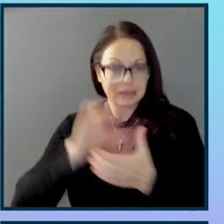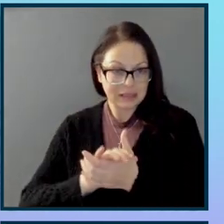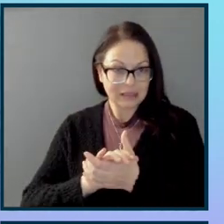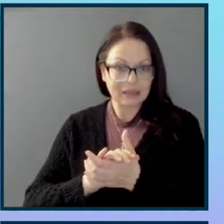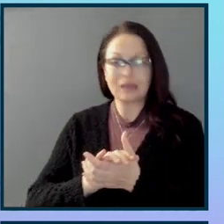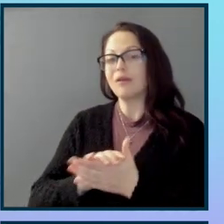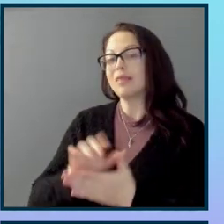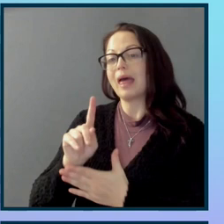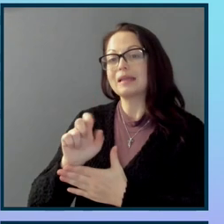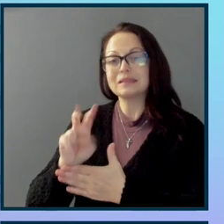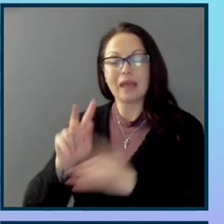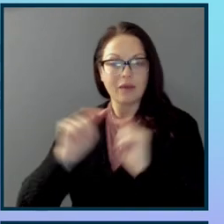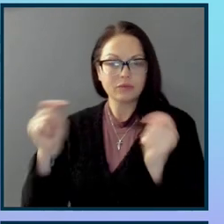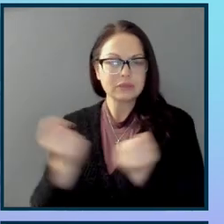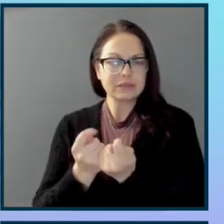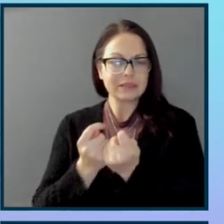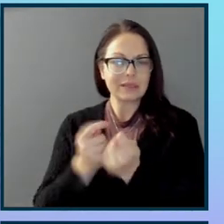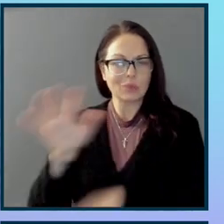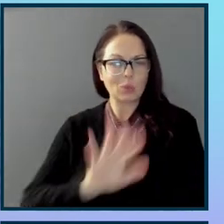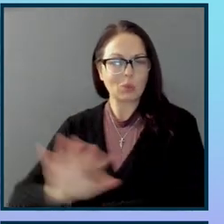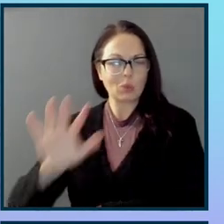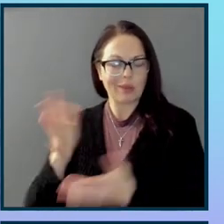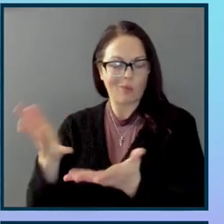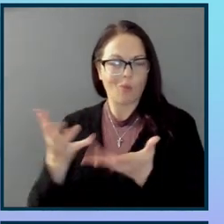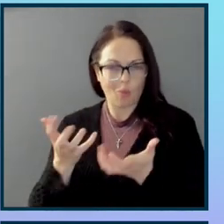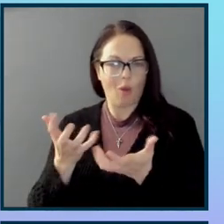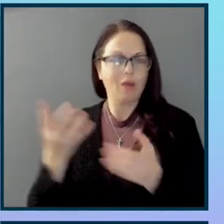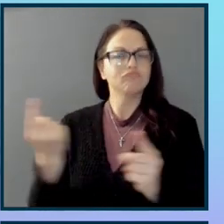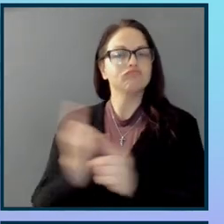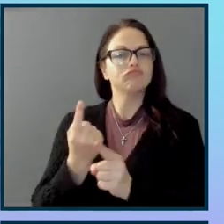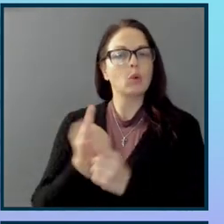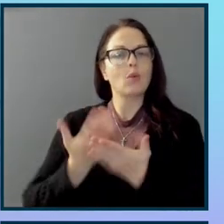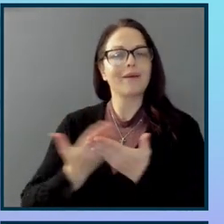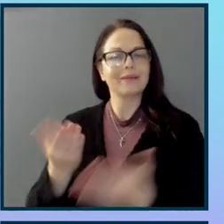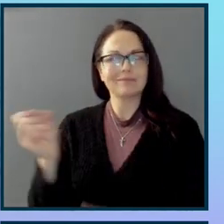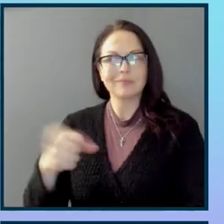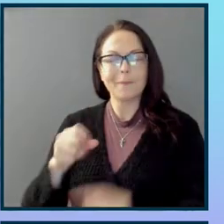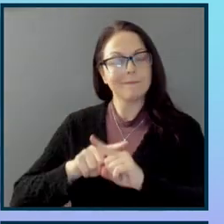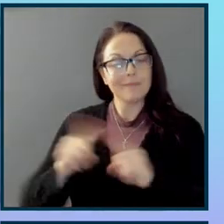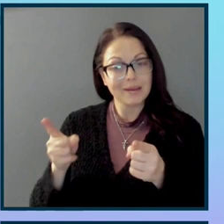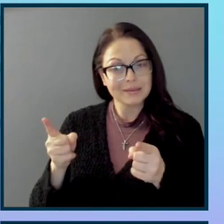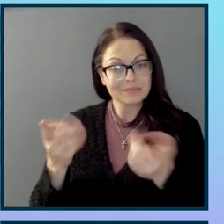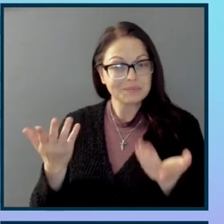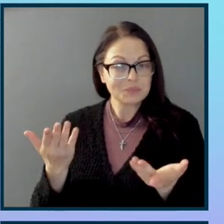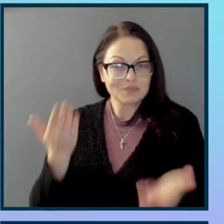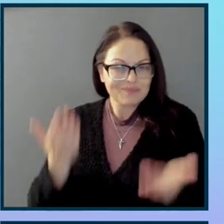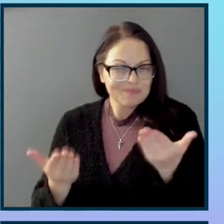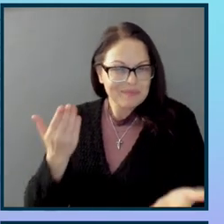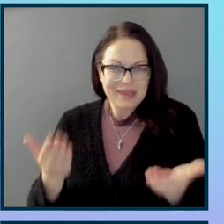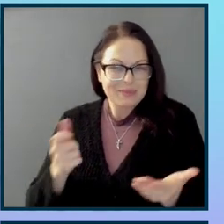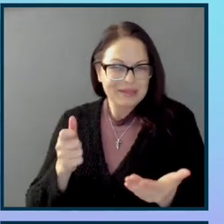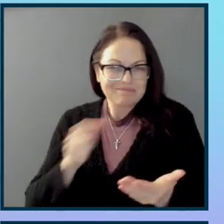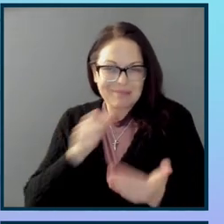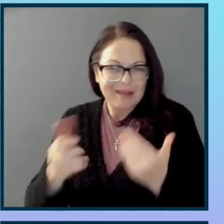the world want to do the right thing. They simply have not had the way, easy way to do it.